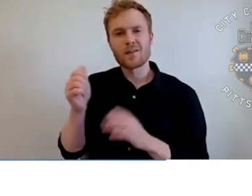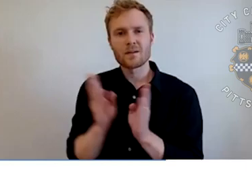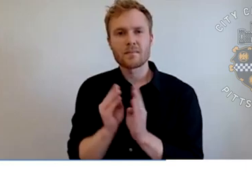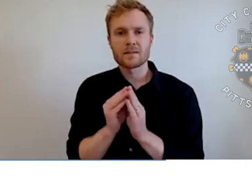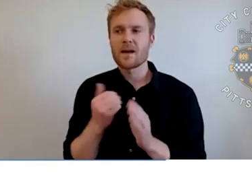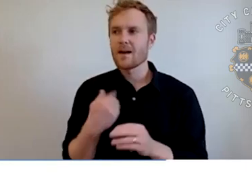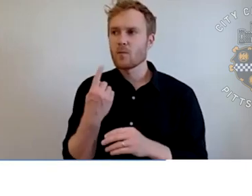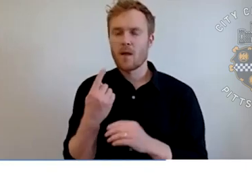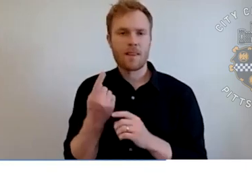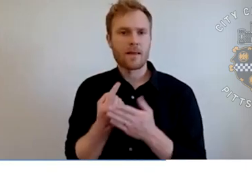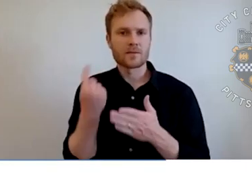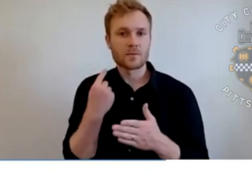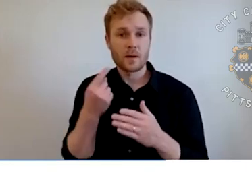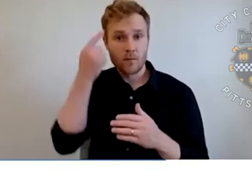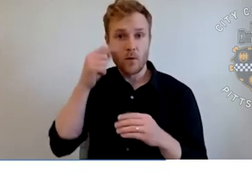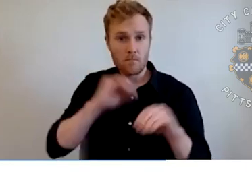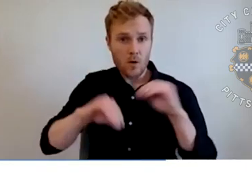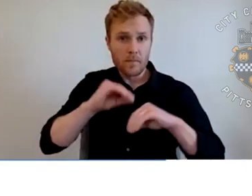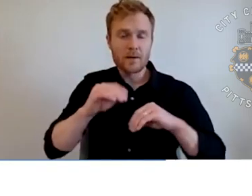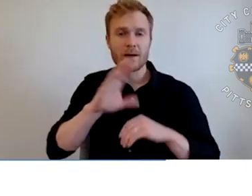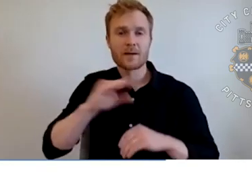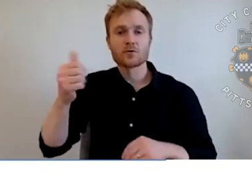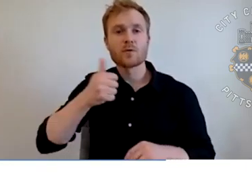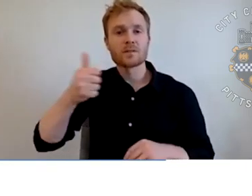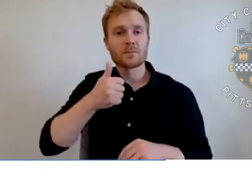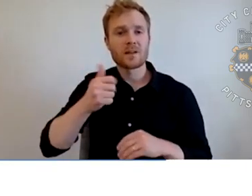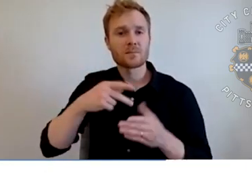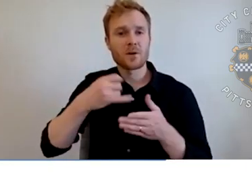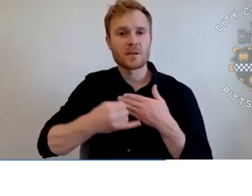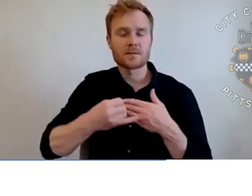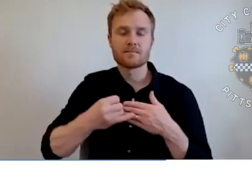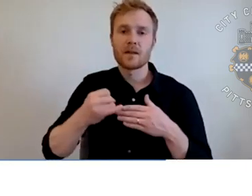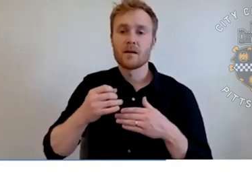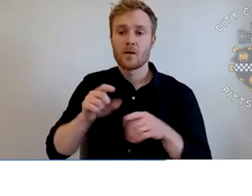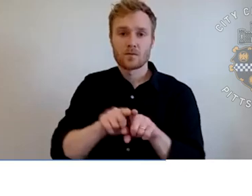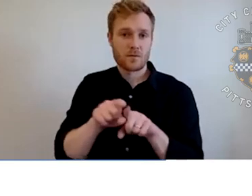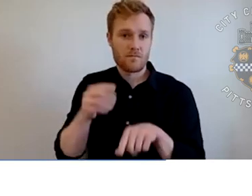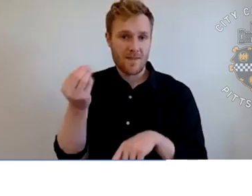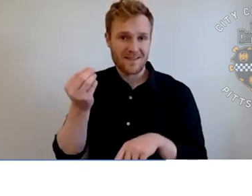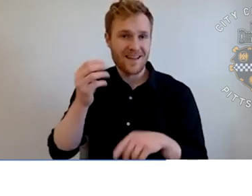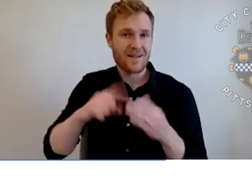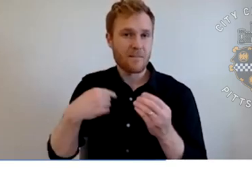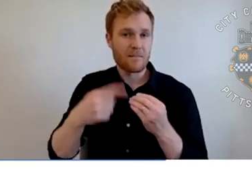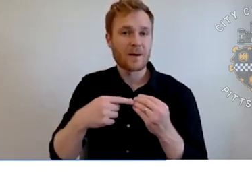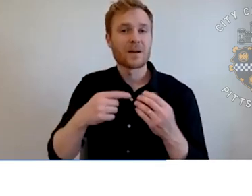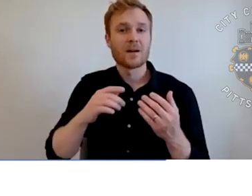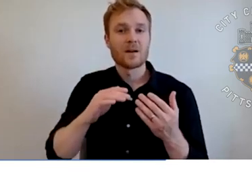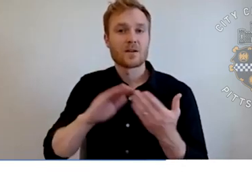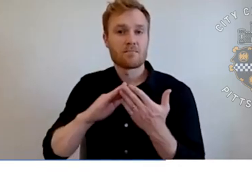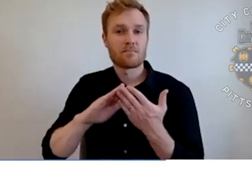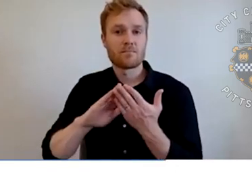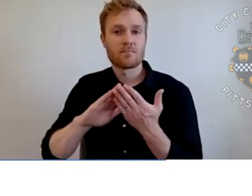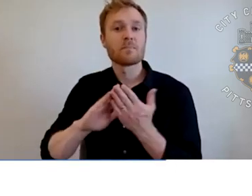week for mobility transportation projects. We had a great meeting on Monday about community projects. And there are a lot of really great questions